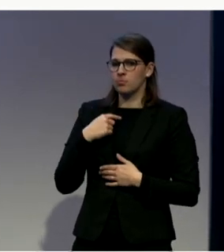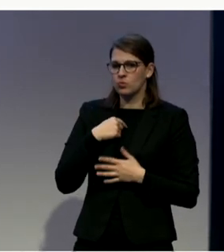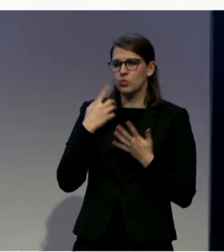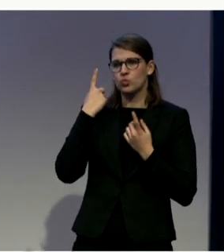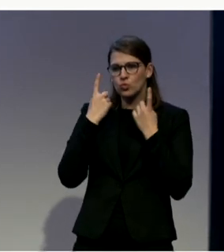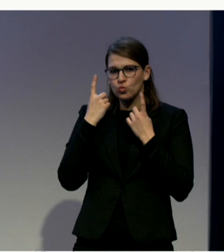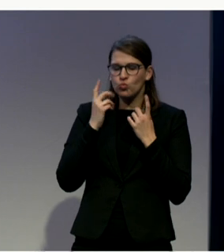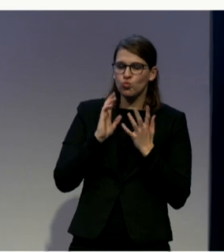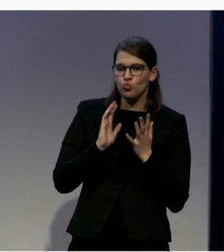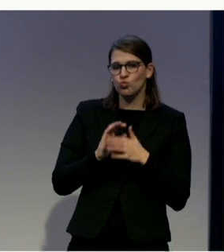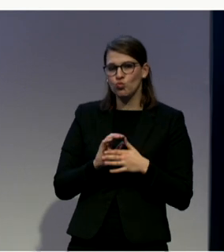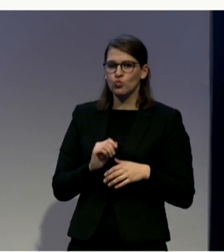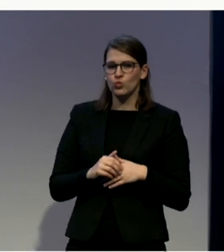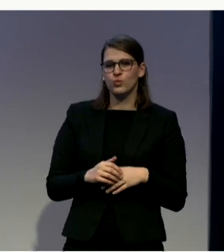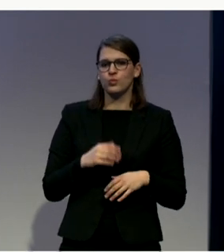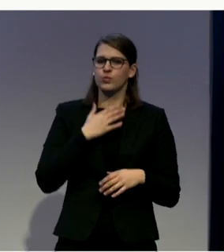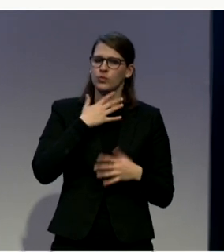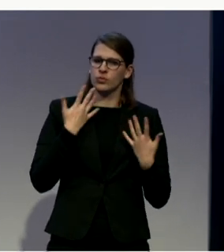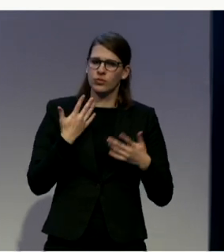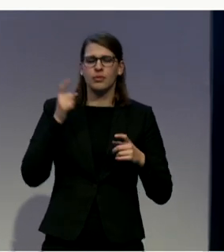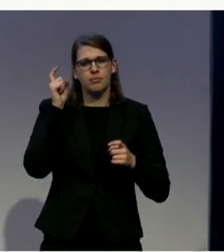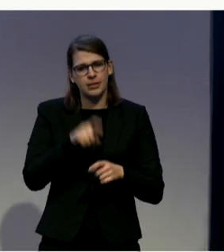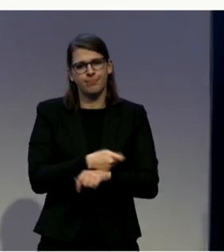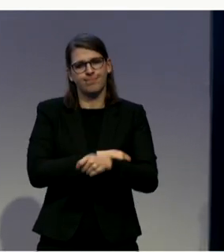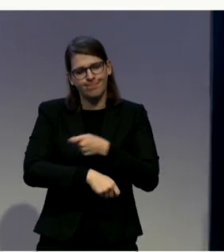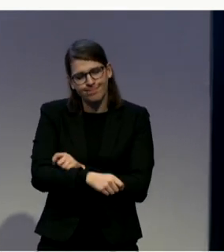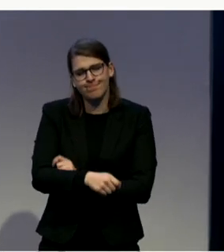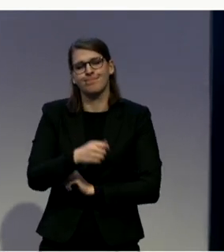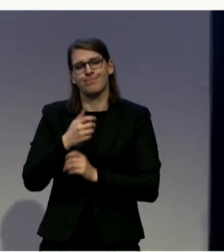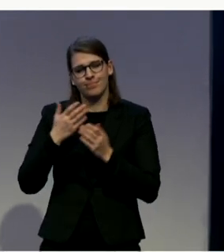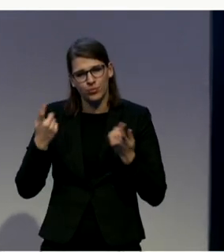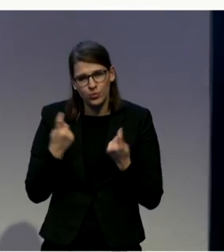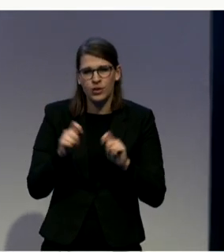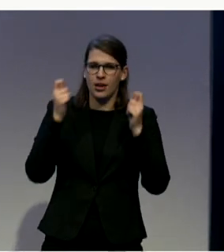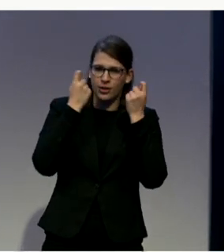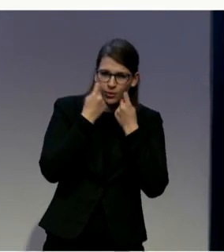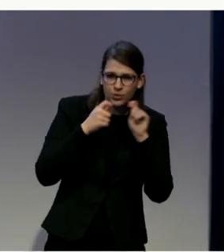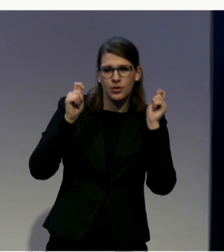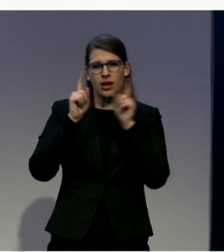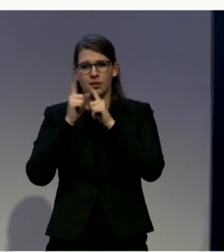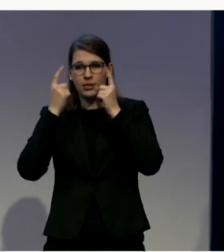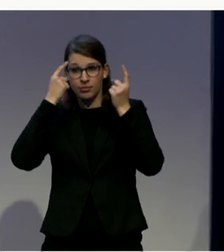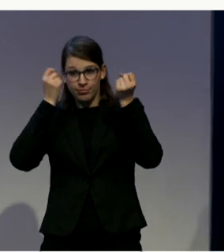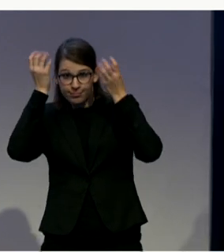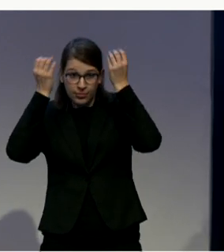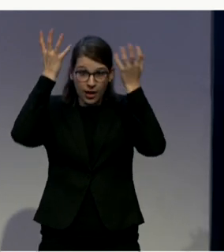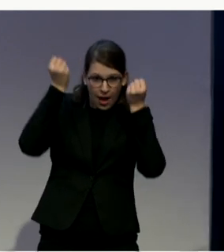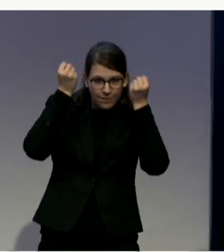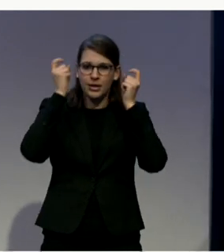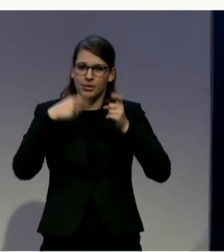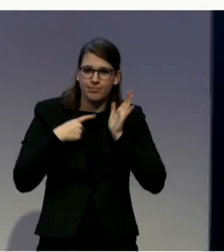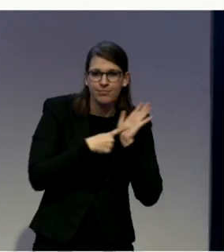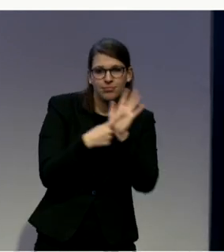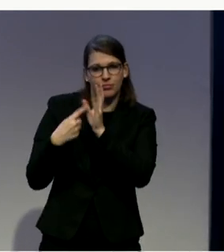Make a lot of efforts to share the strategies, everybody around the person and the person. This is a key